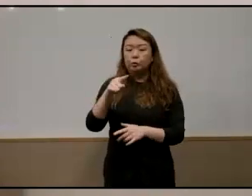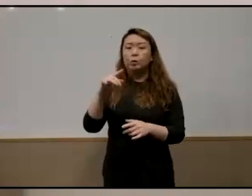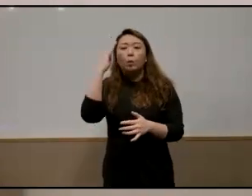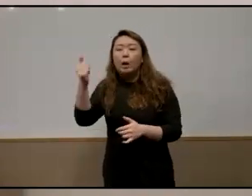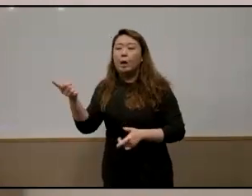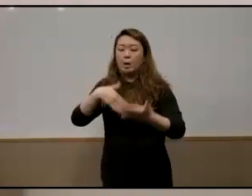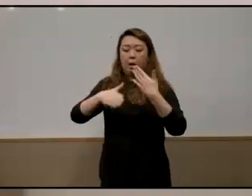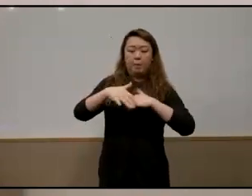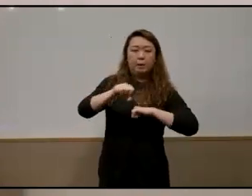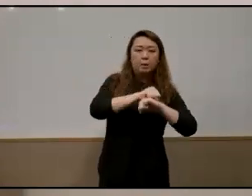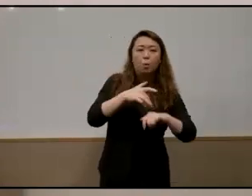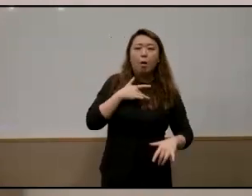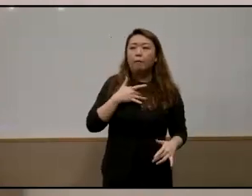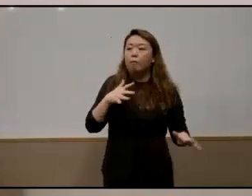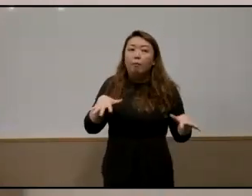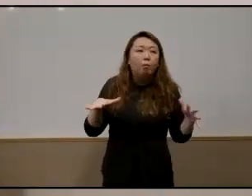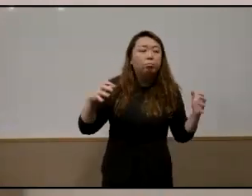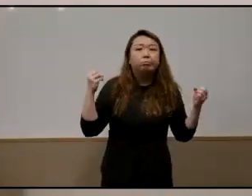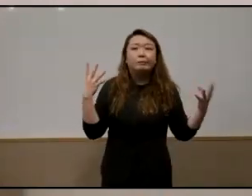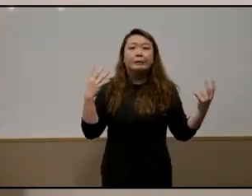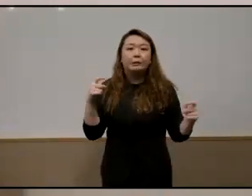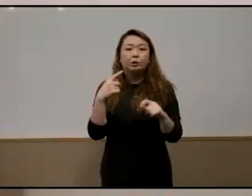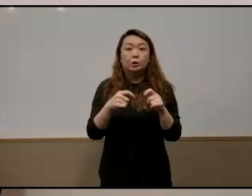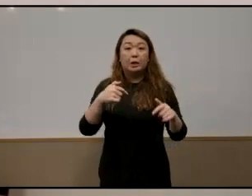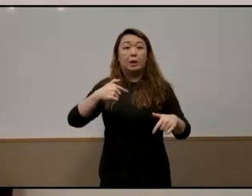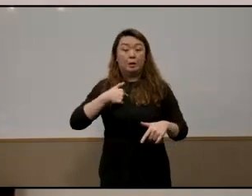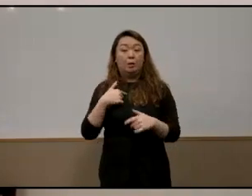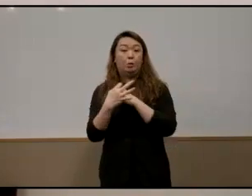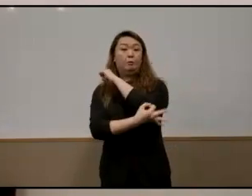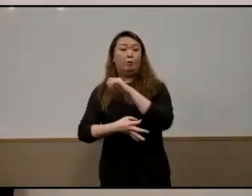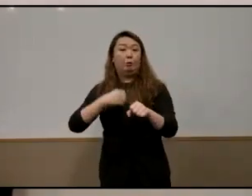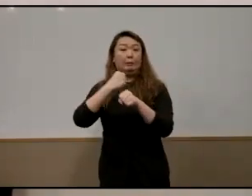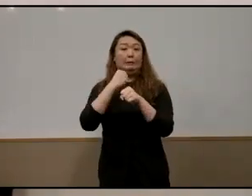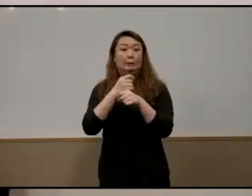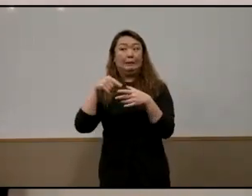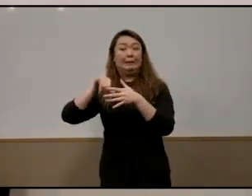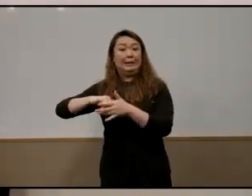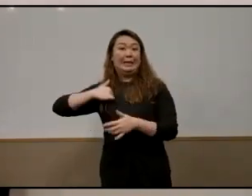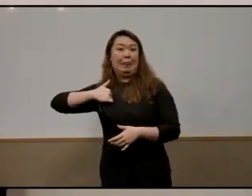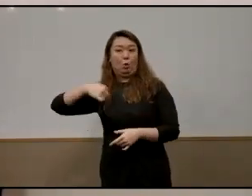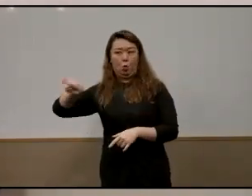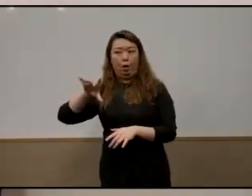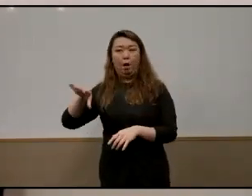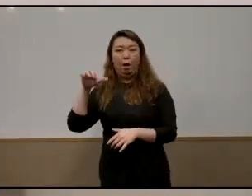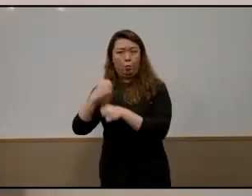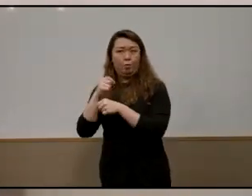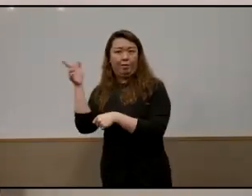that there were so many things that you know that needed changing i was a foreign migrant worker in canada and i felt that